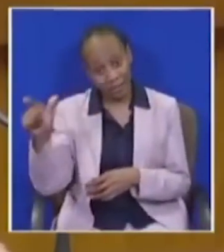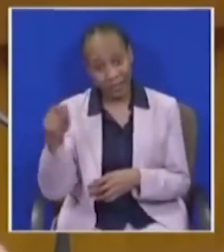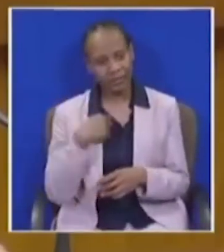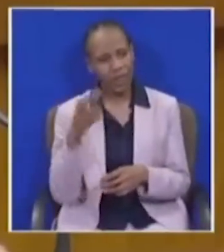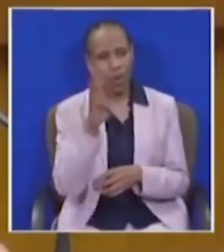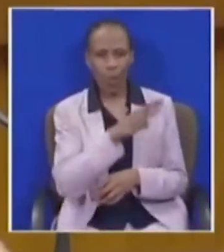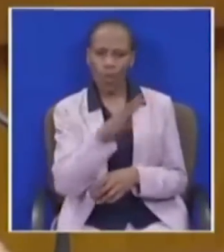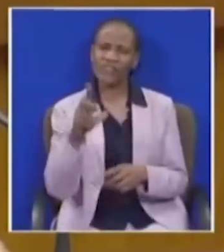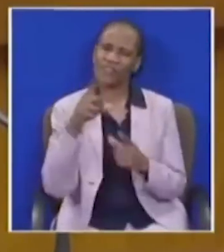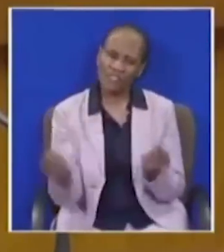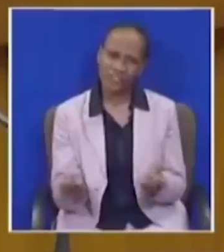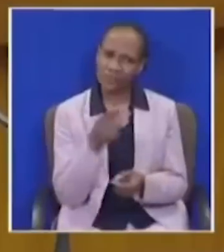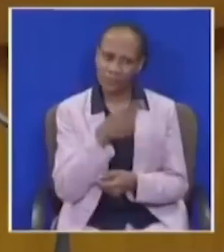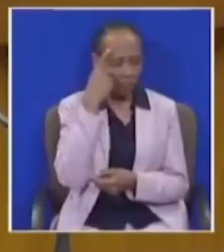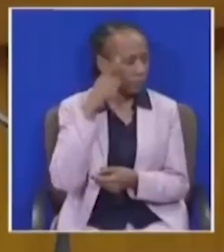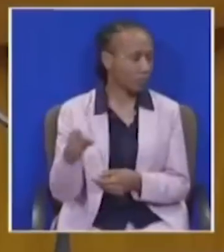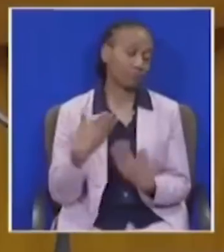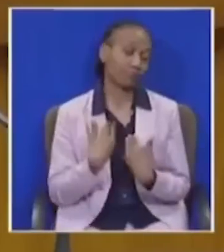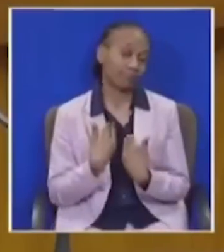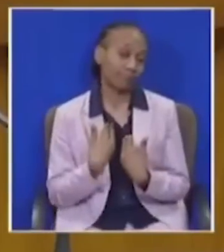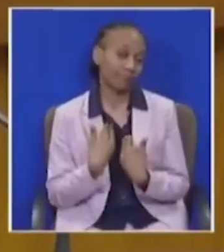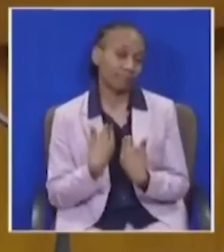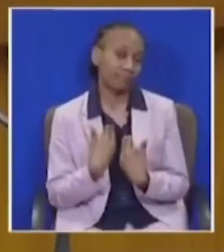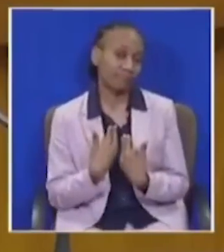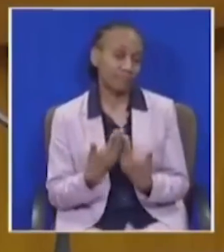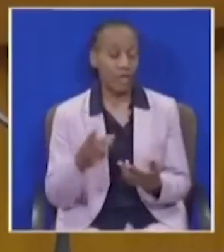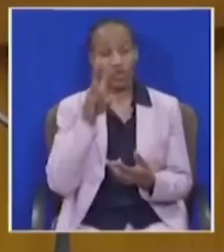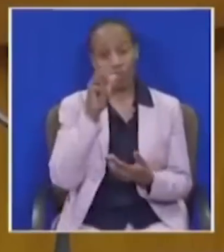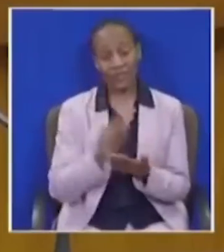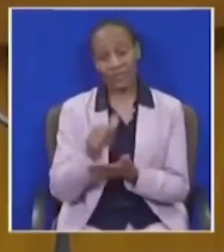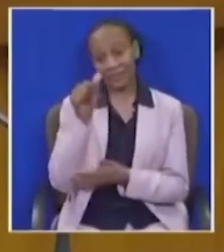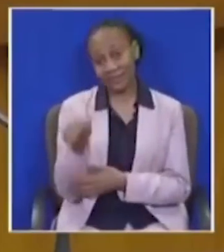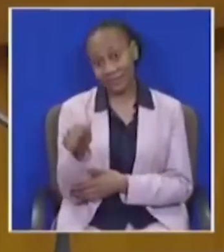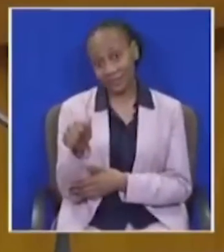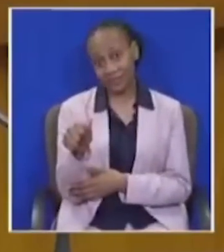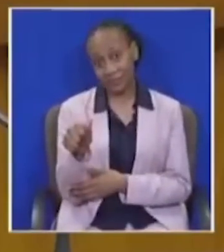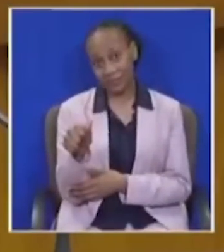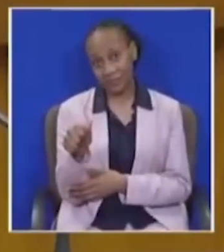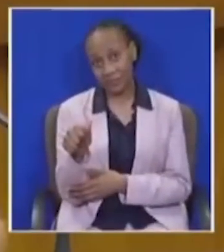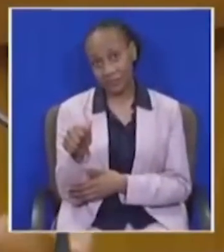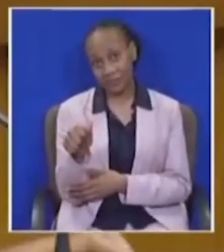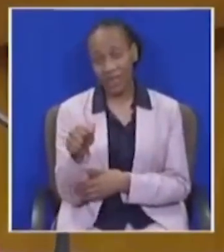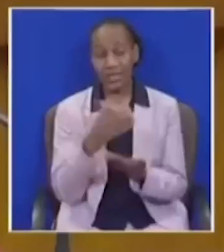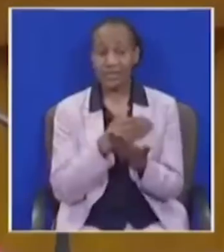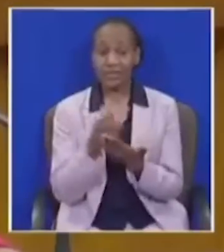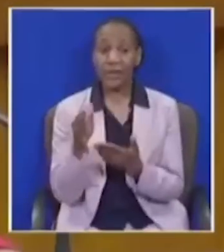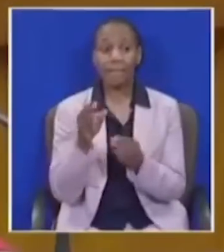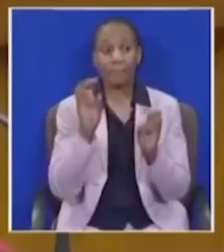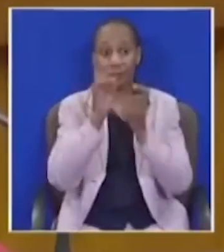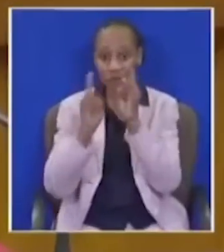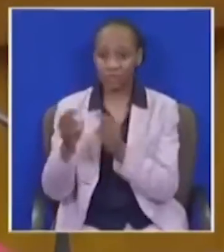did not listen to us when we spoke about Nkandla. In 2016, you lost some of the metros,